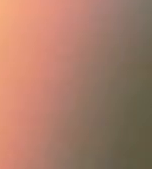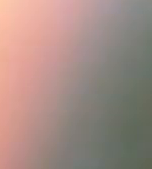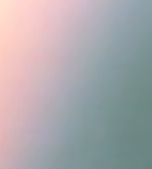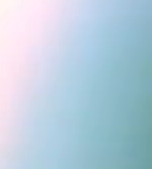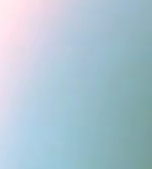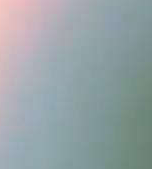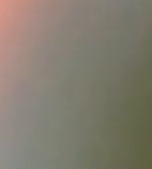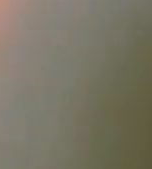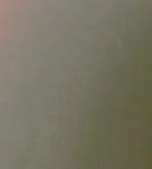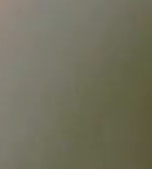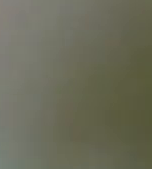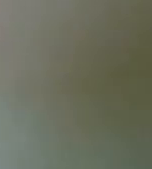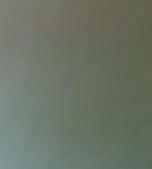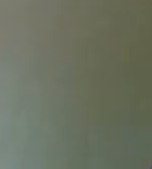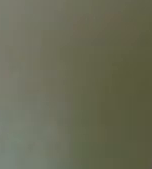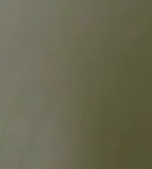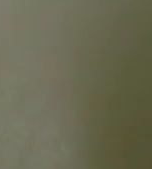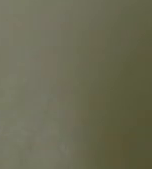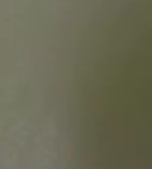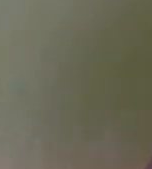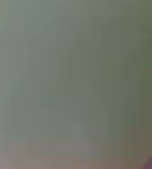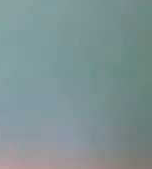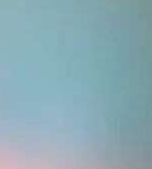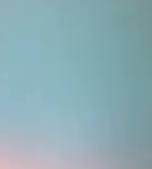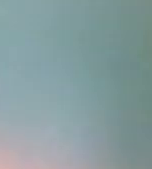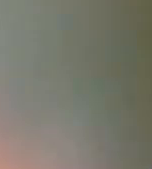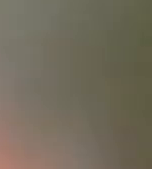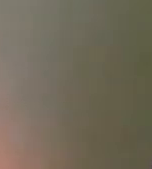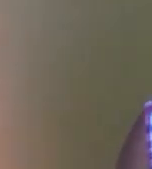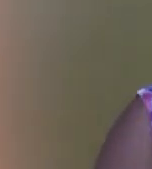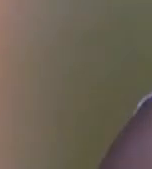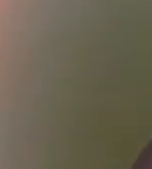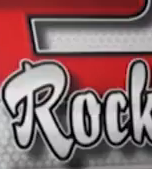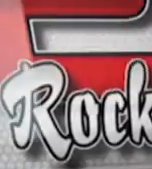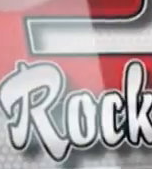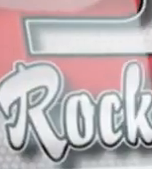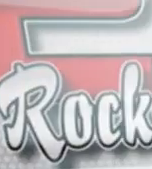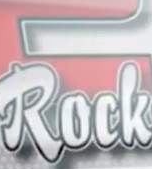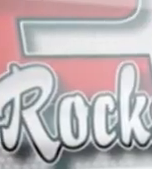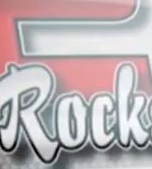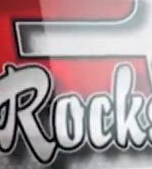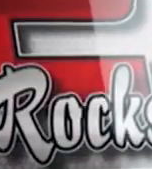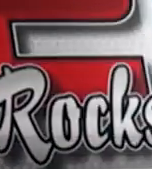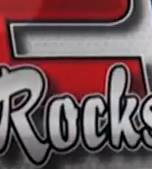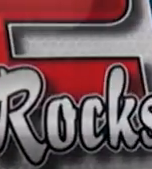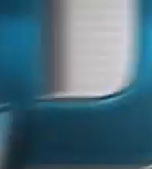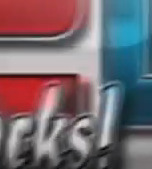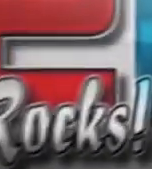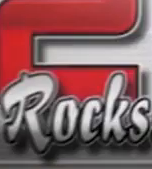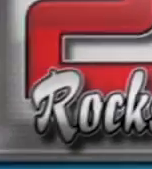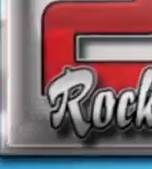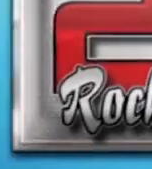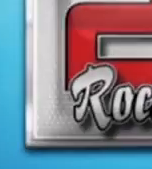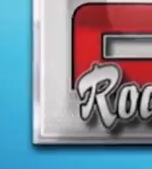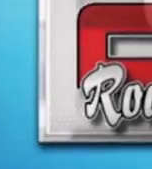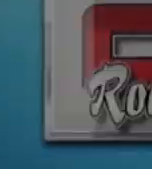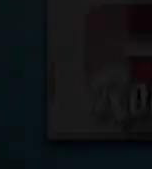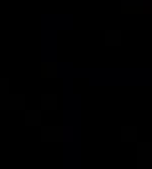Hi, I'm Asunika and I'm from Wotoka and I love Today FM. Today FM rocks. Today's hit music on Today FM.